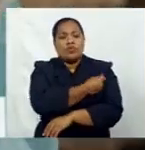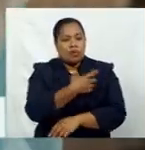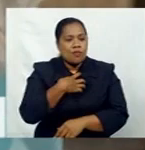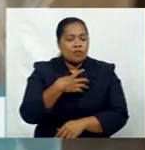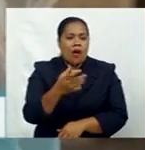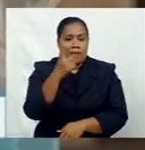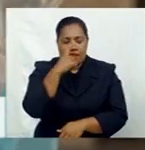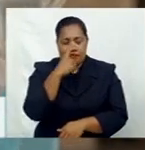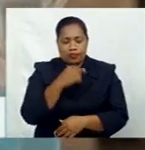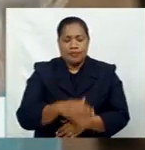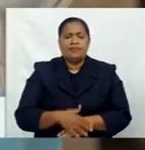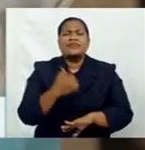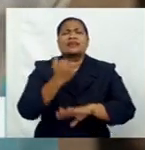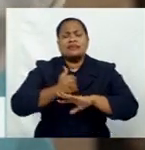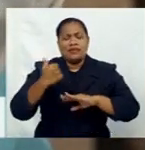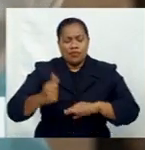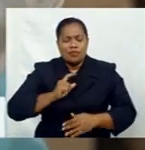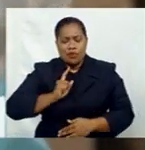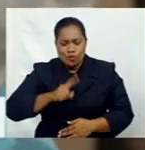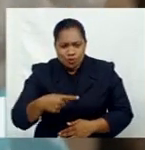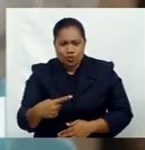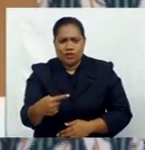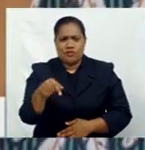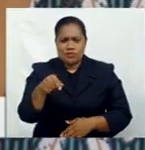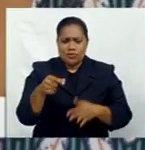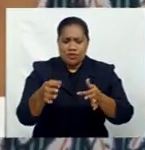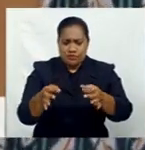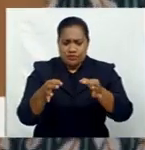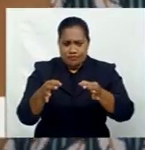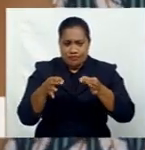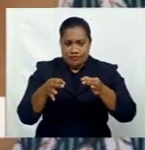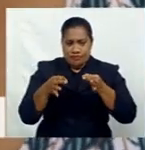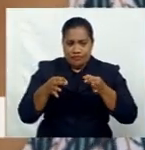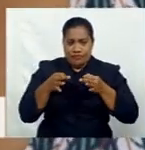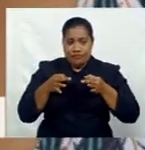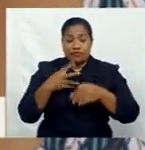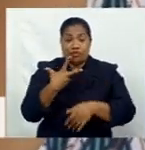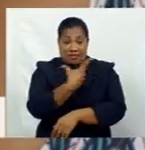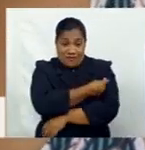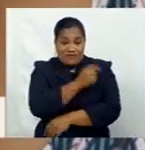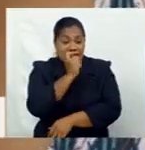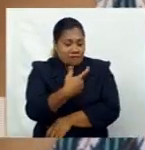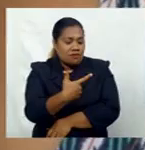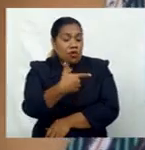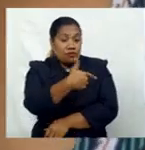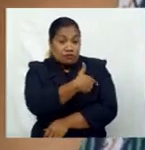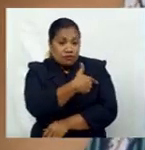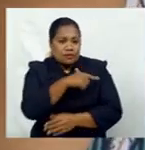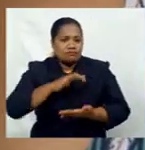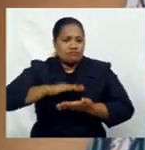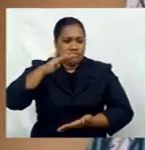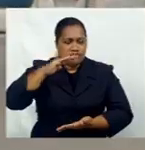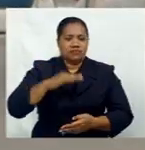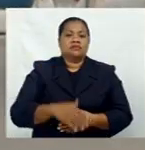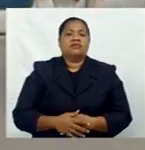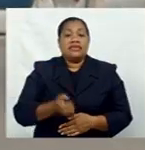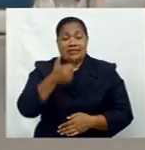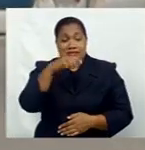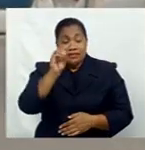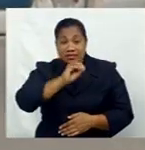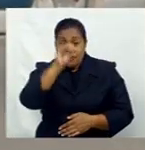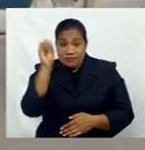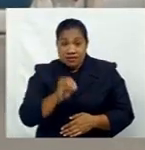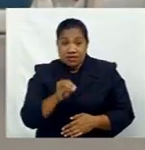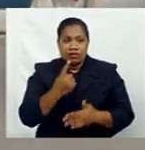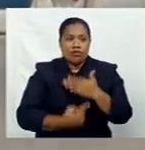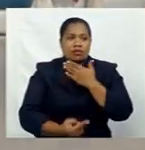keep pushing back the start of curfew. A vaccination uptake continues to increase, and at 60 percent, containment borders will